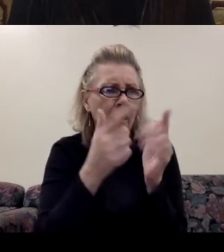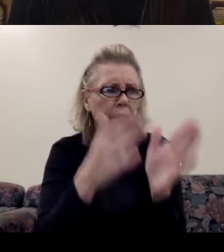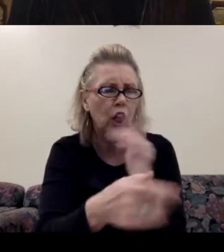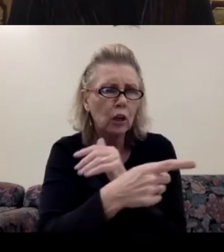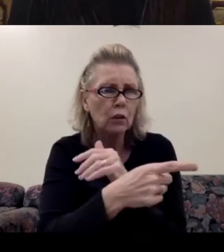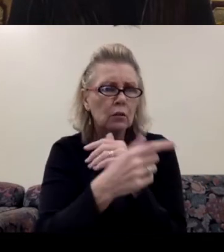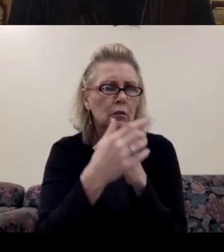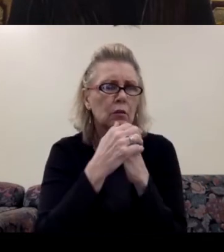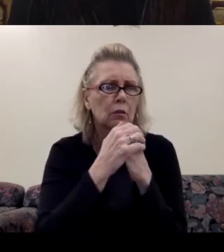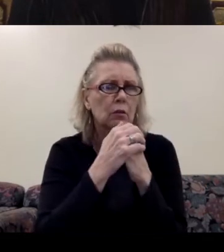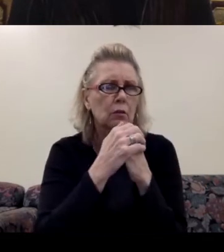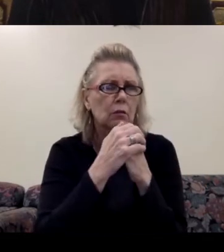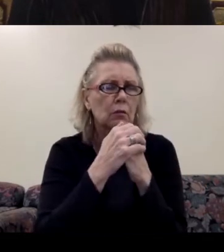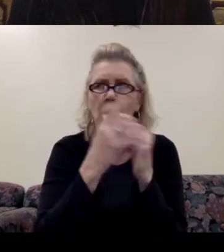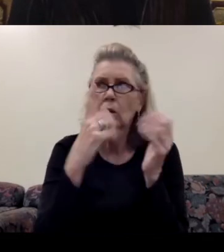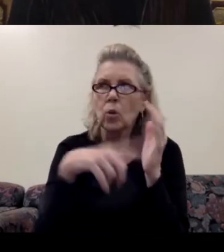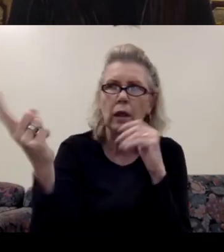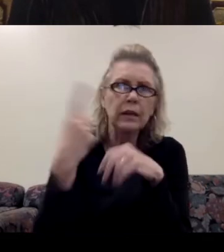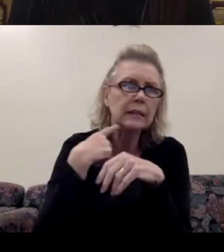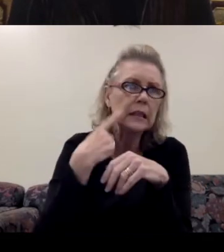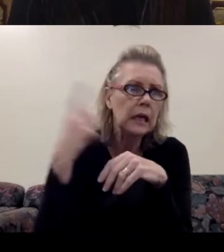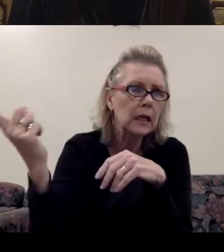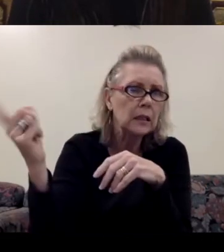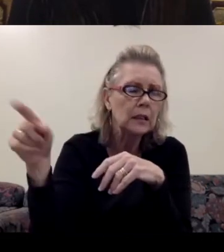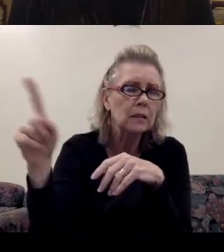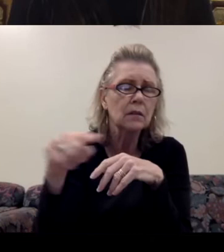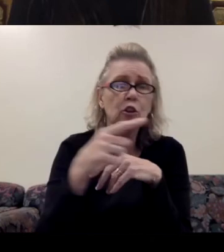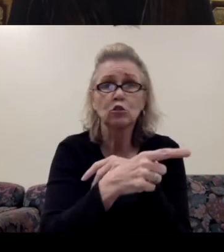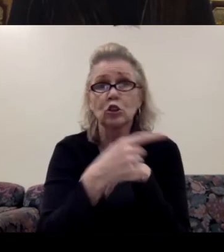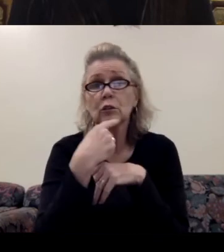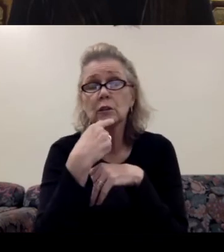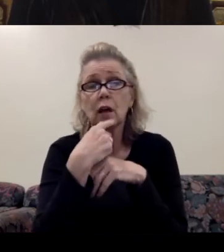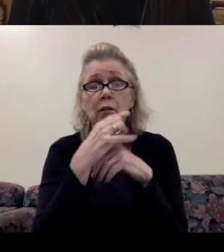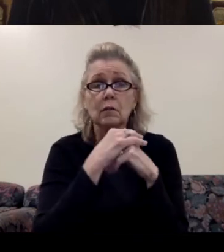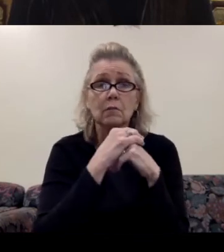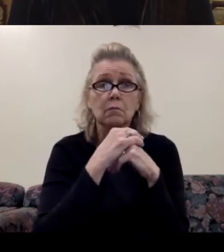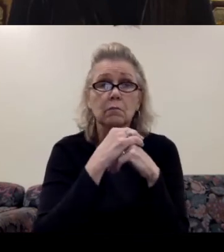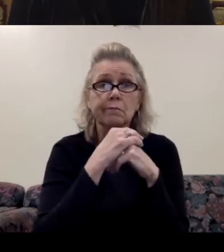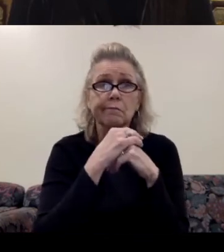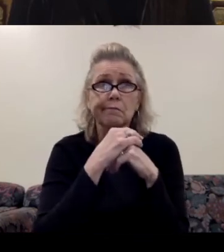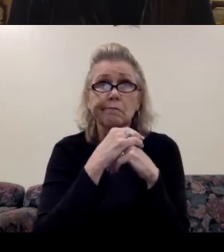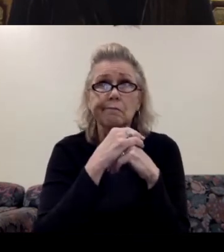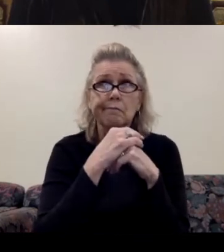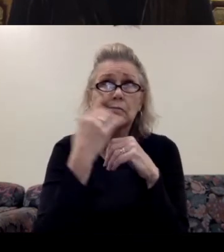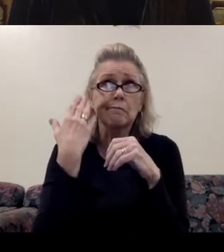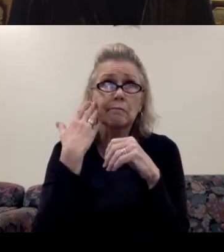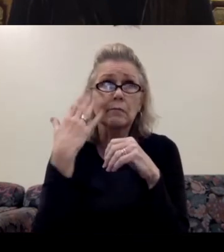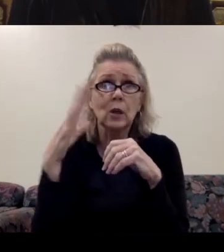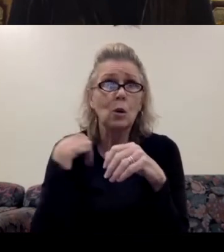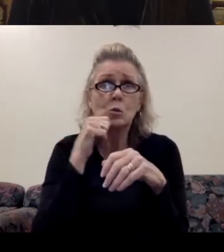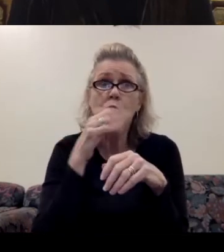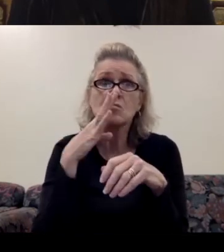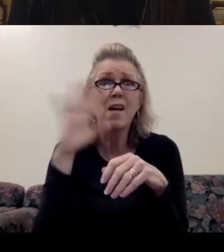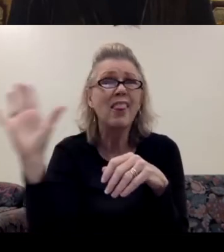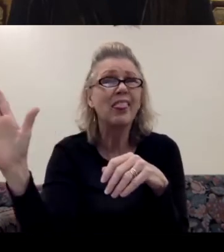Oz, what are they saying? And she said, I don't, I don't know. I don't speak their